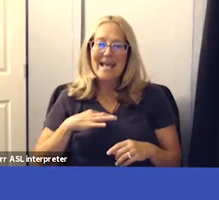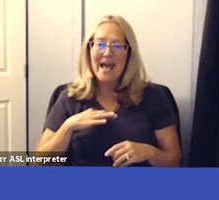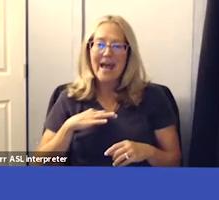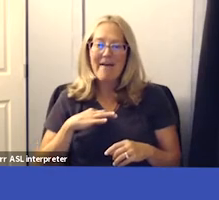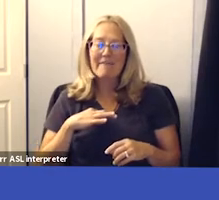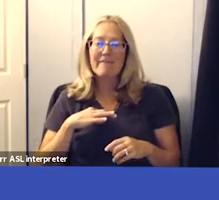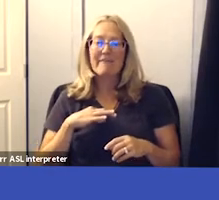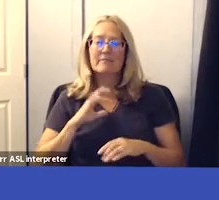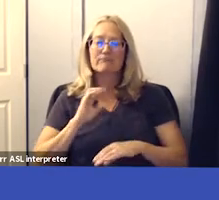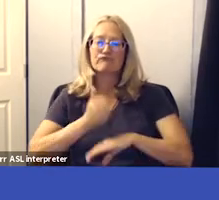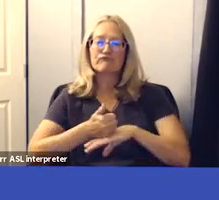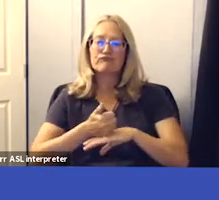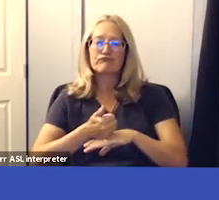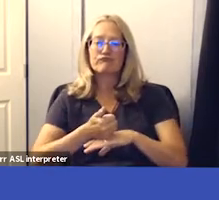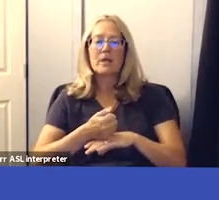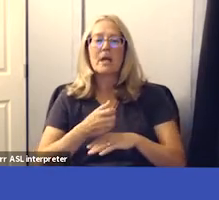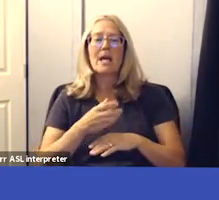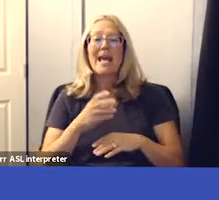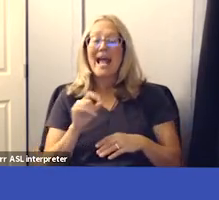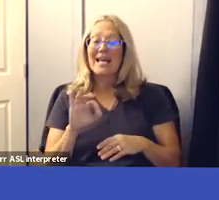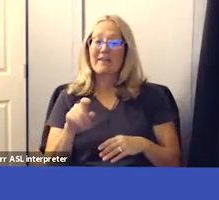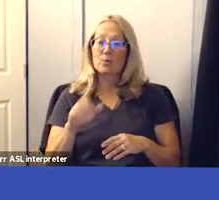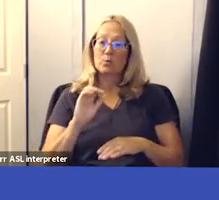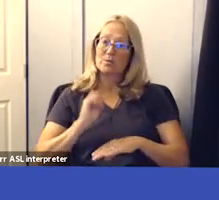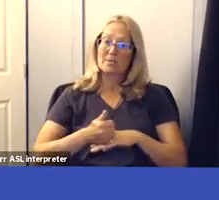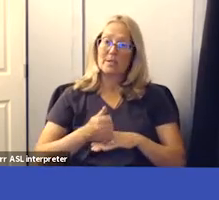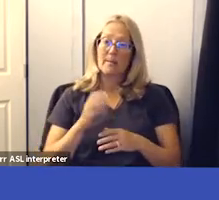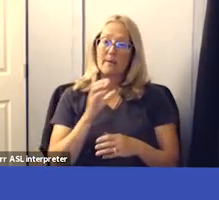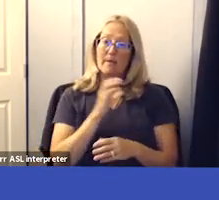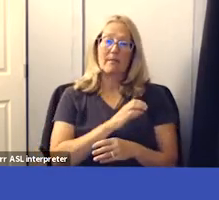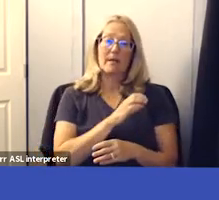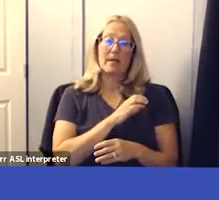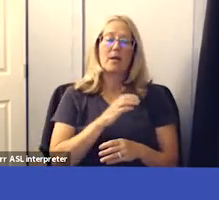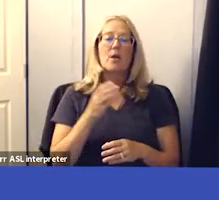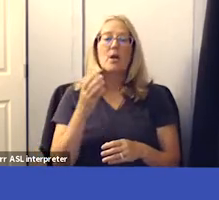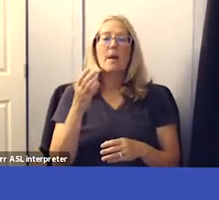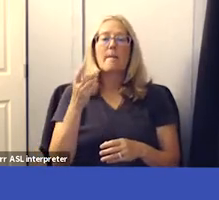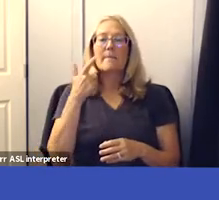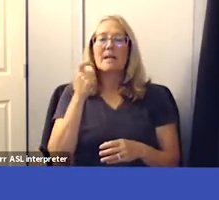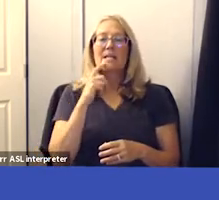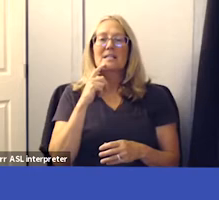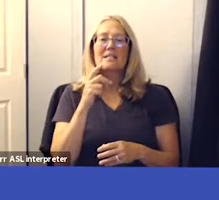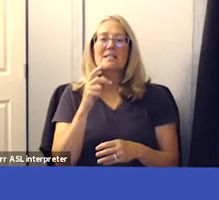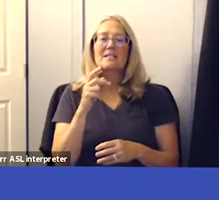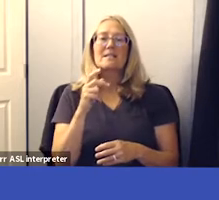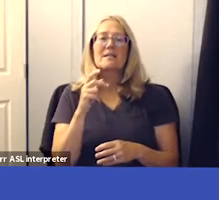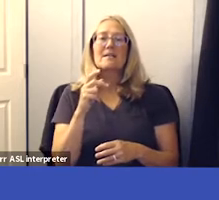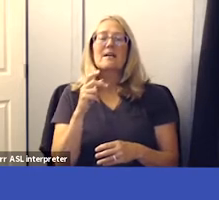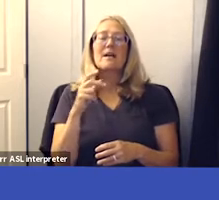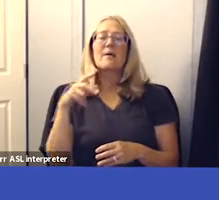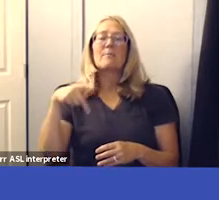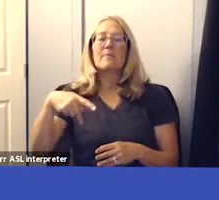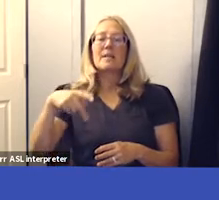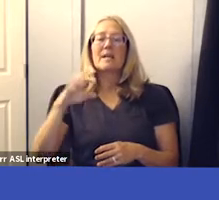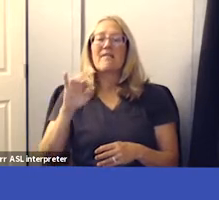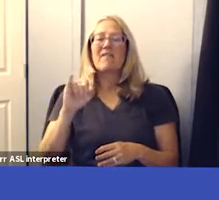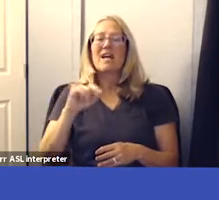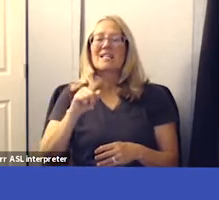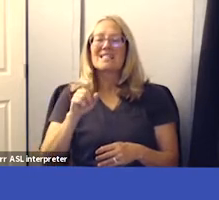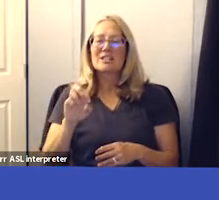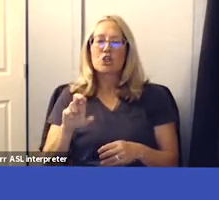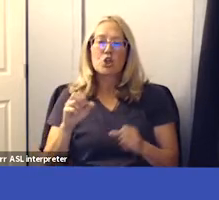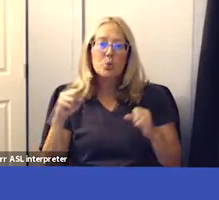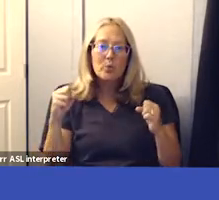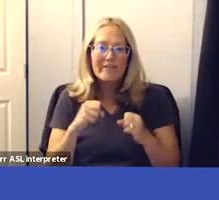anytime you have a clinic um because it's the pfizer vaccine it has to be uh refrigerated and kept